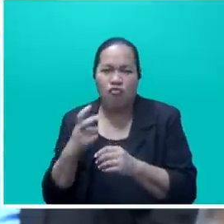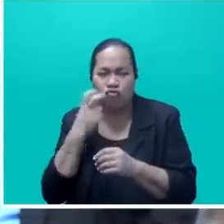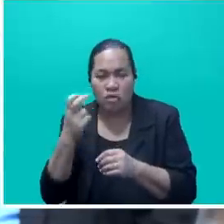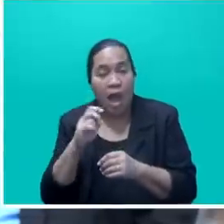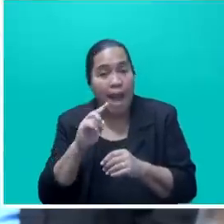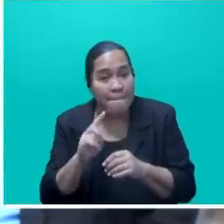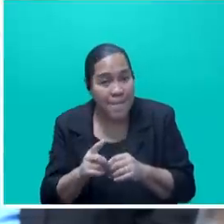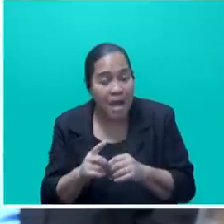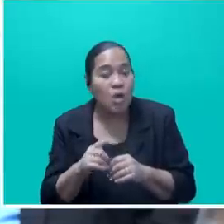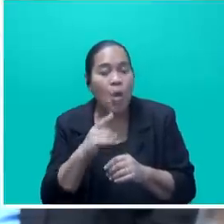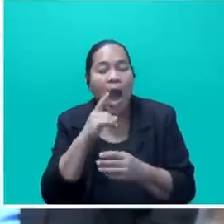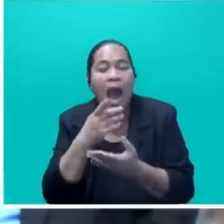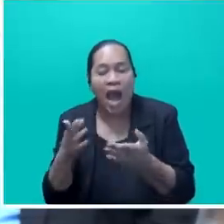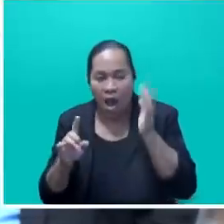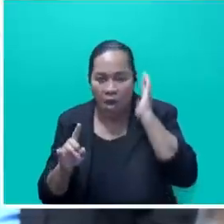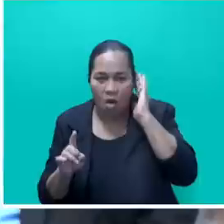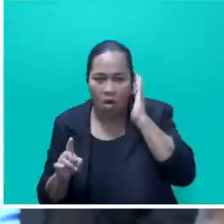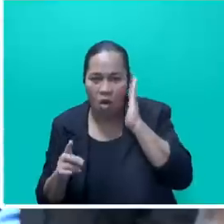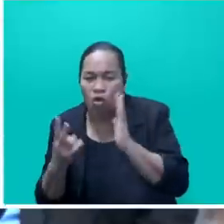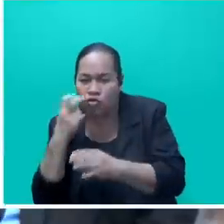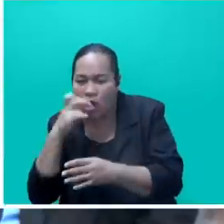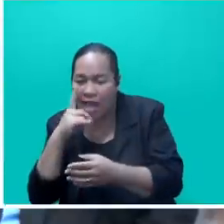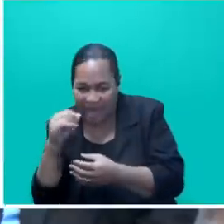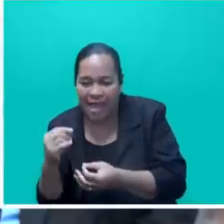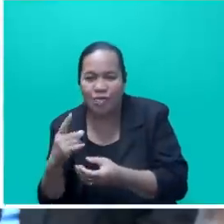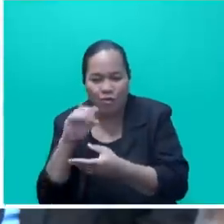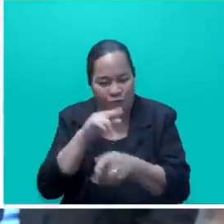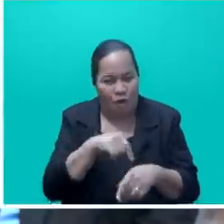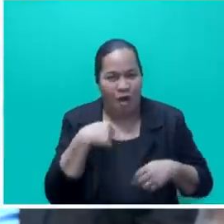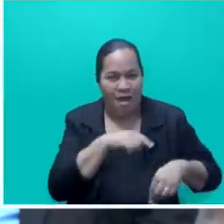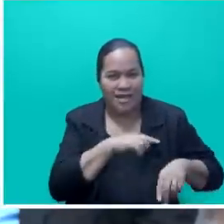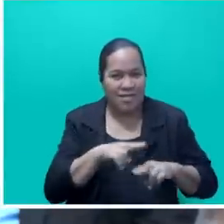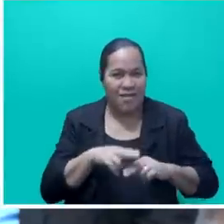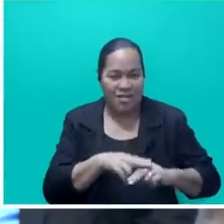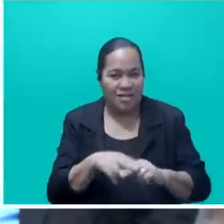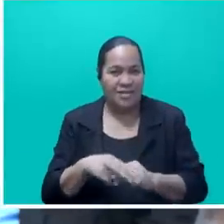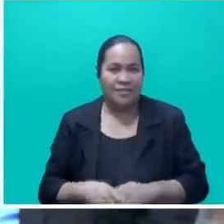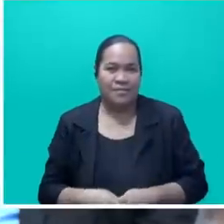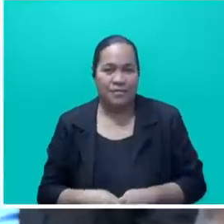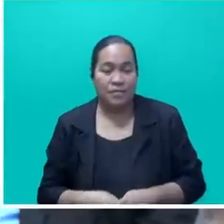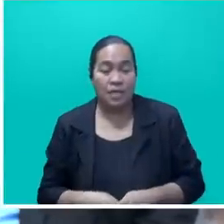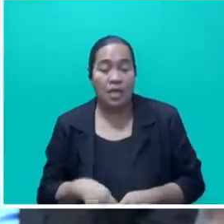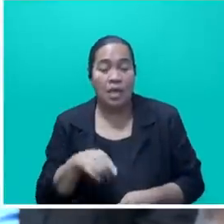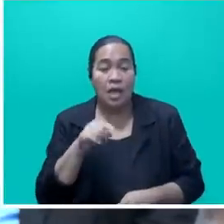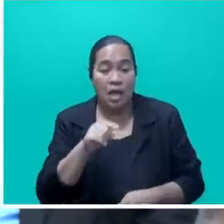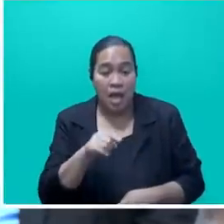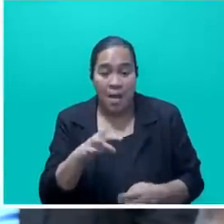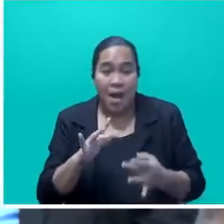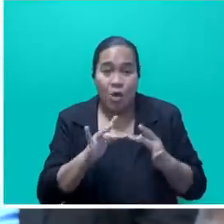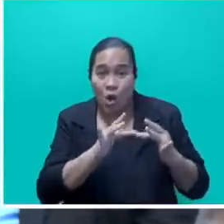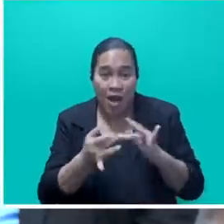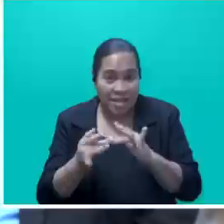what they can do for us. It will be a give and take. On enhancing connectivity, Honorable Speaker,